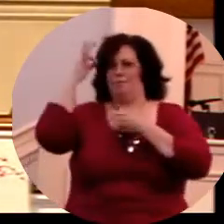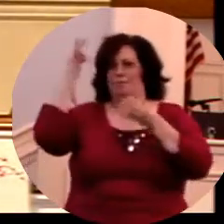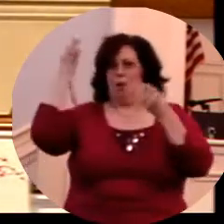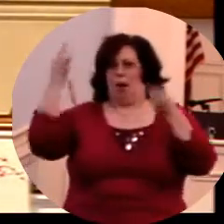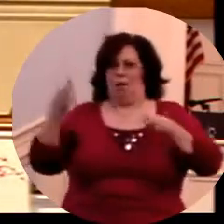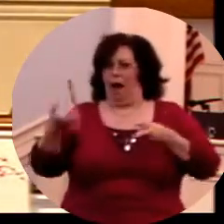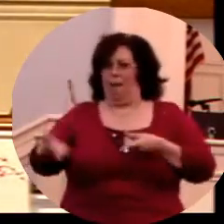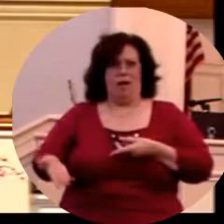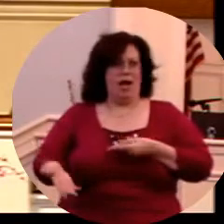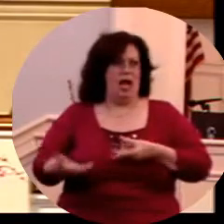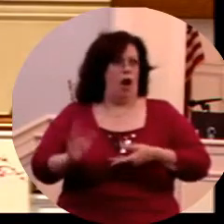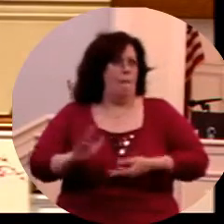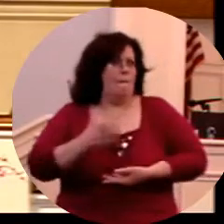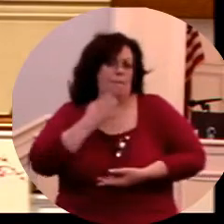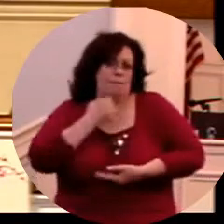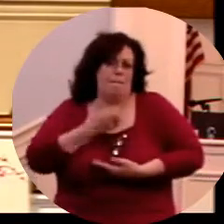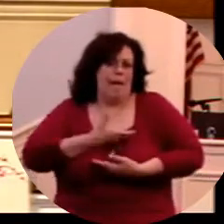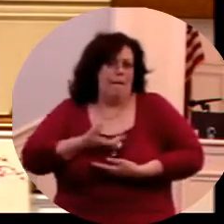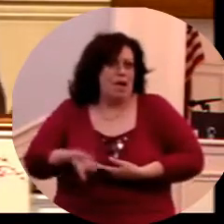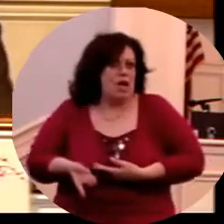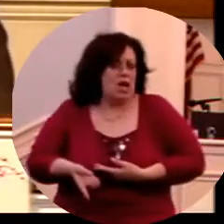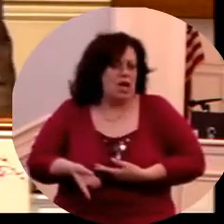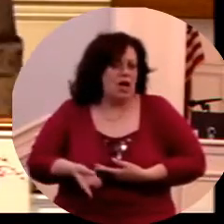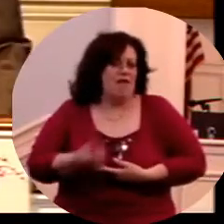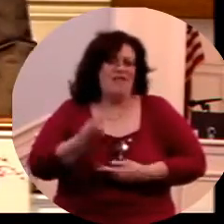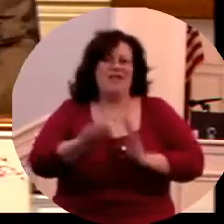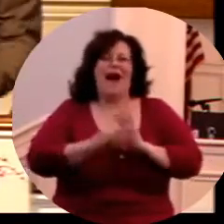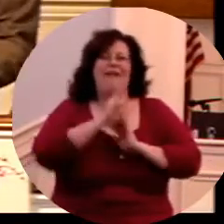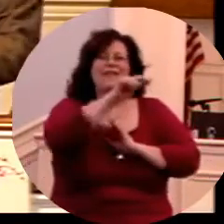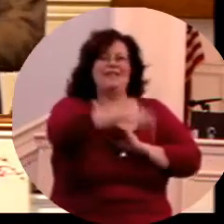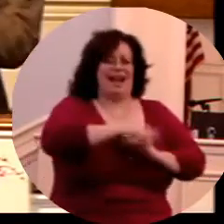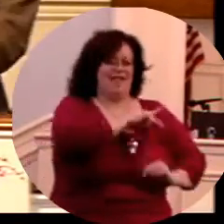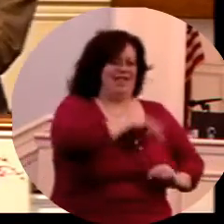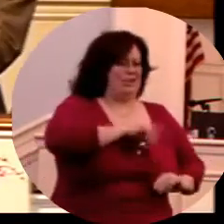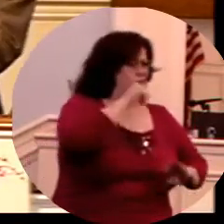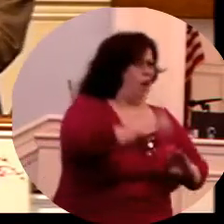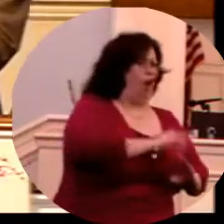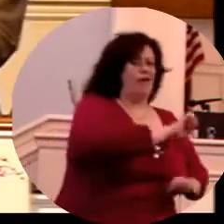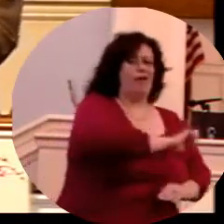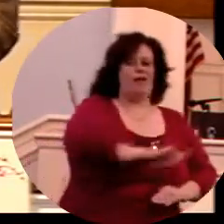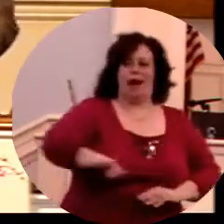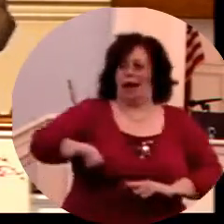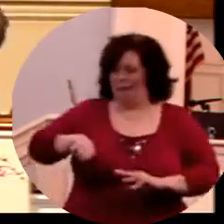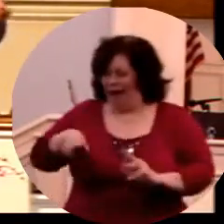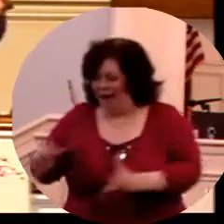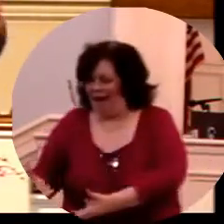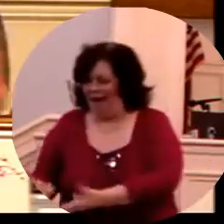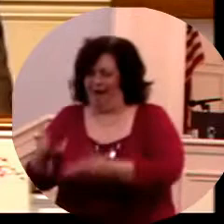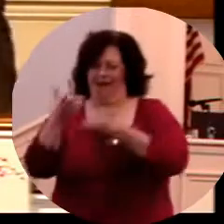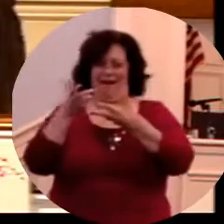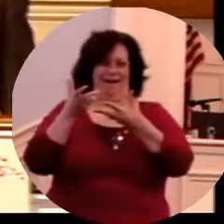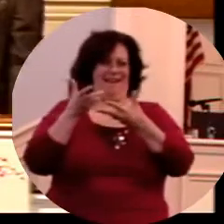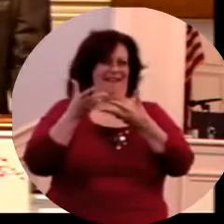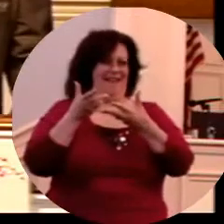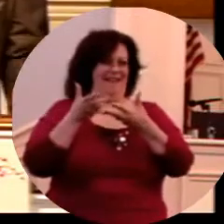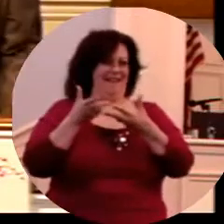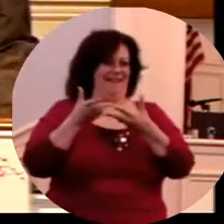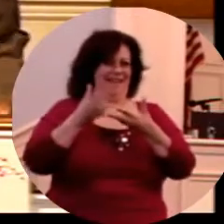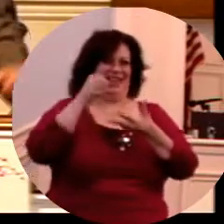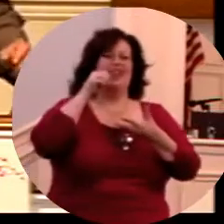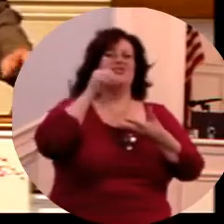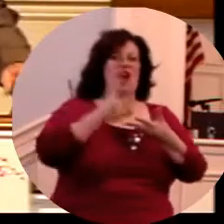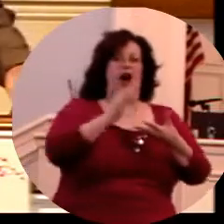Not knowing what would happen. And in a few hours, here comes the sister of Moses running with that baby. Here he is, mama.